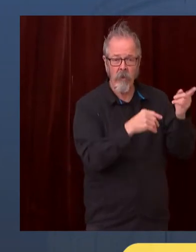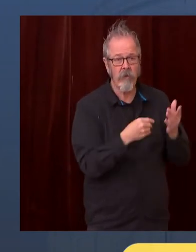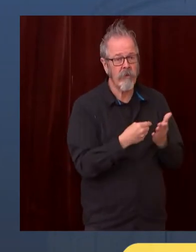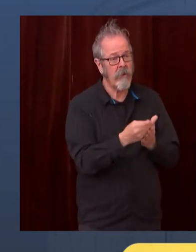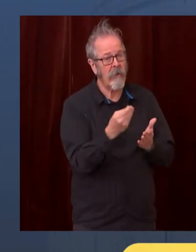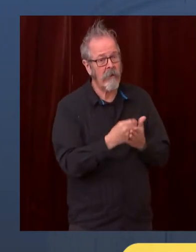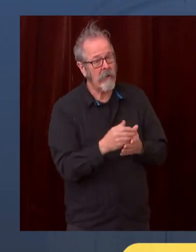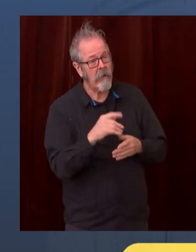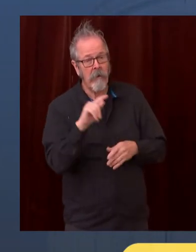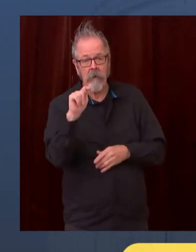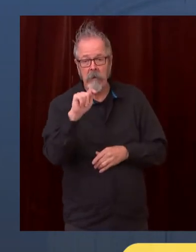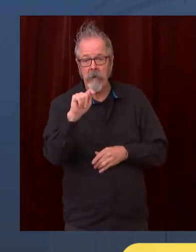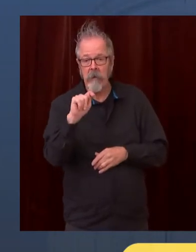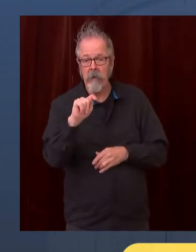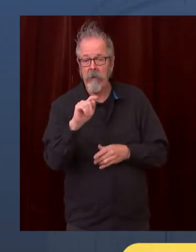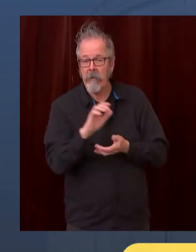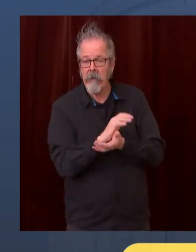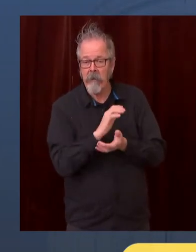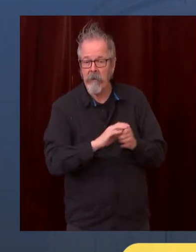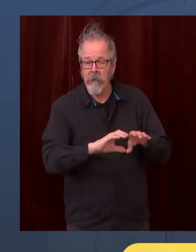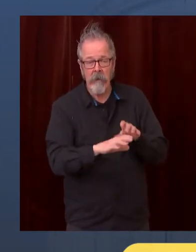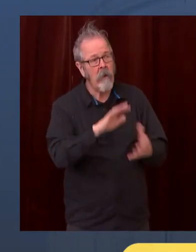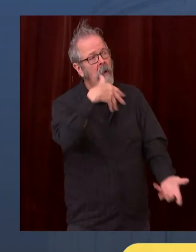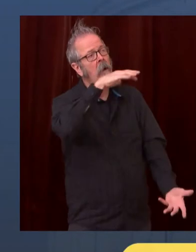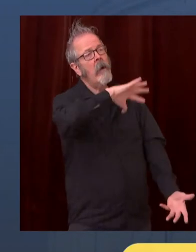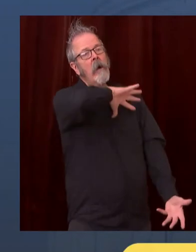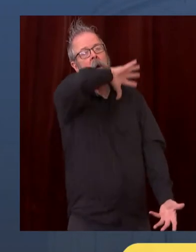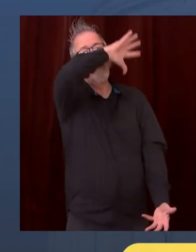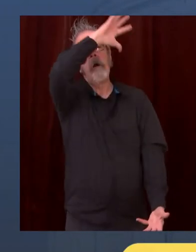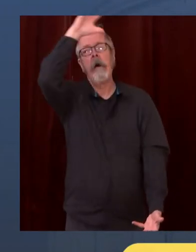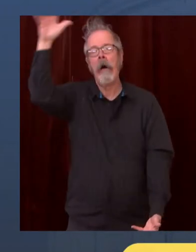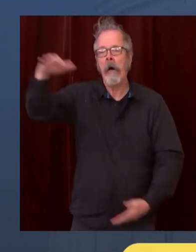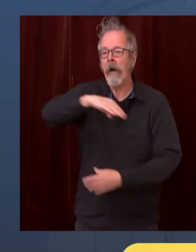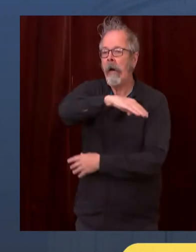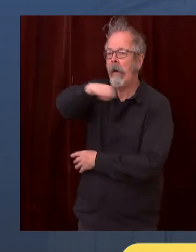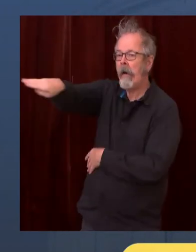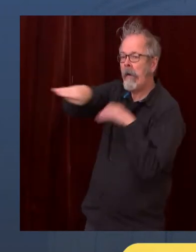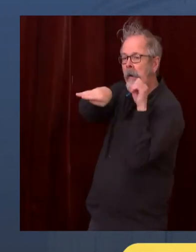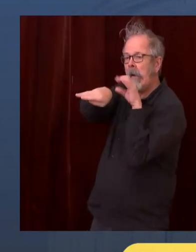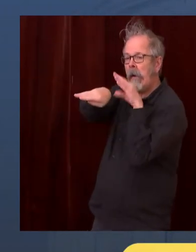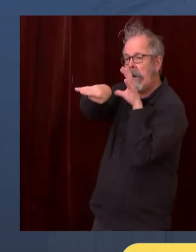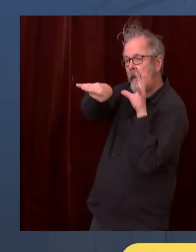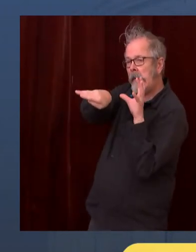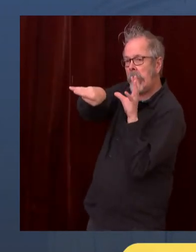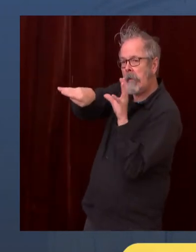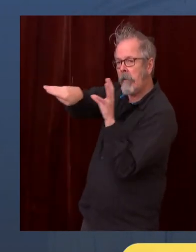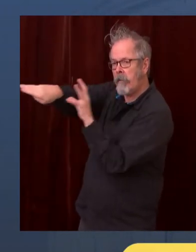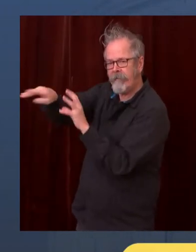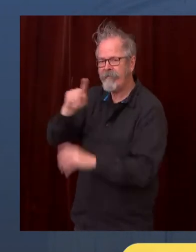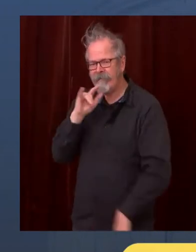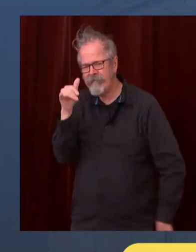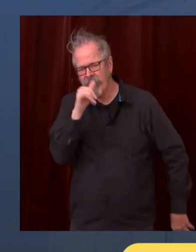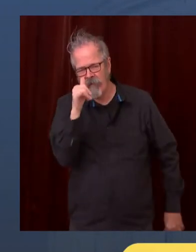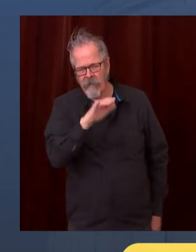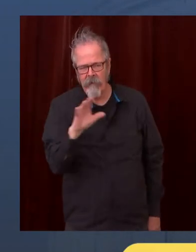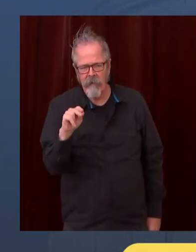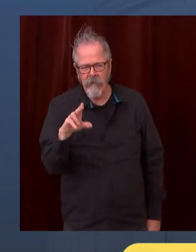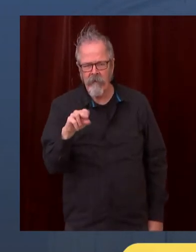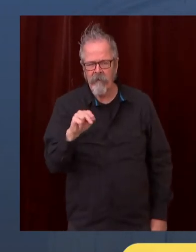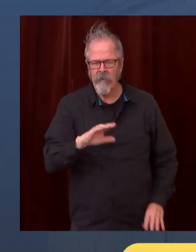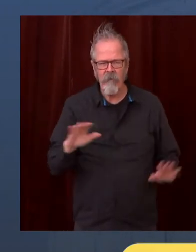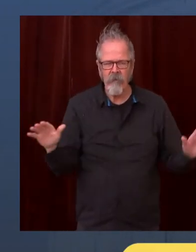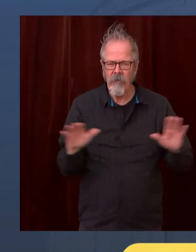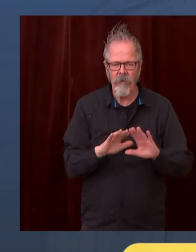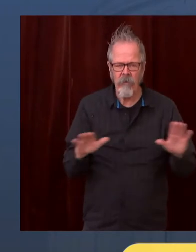very healthy. There have been some reports of hoarding. And it's just not necessary right now because the supply chain is very healthy.